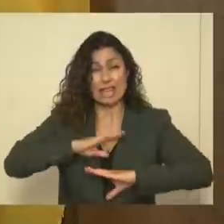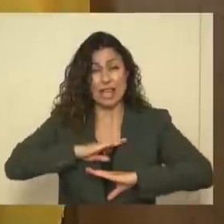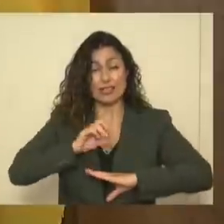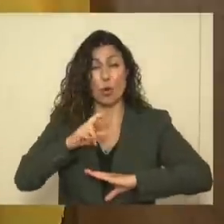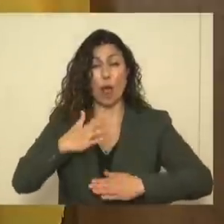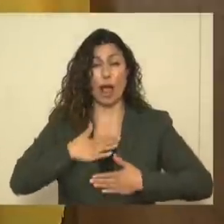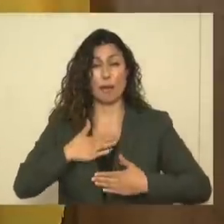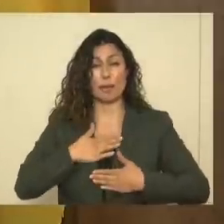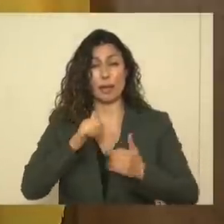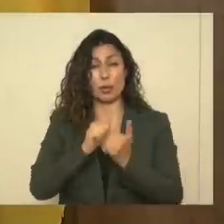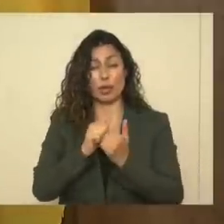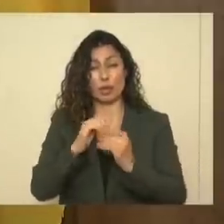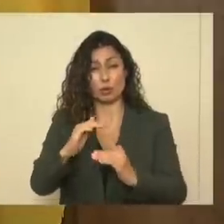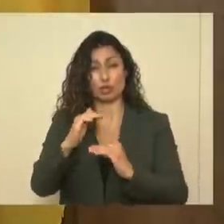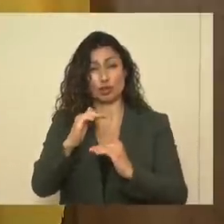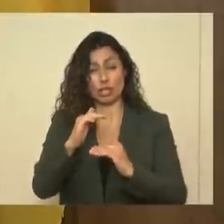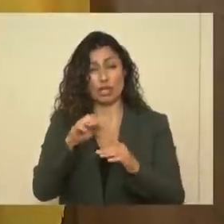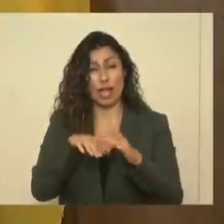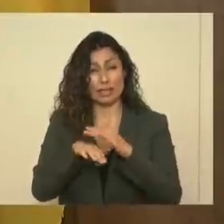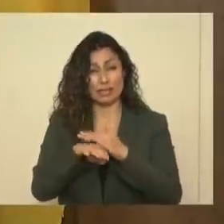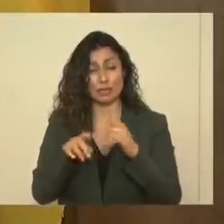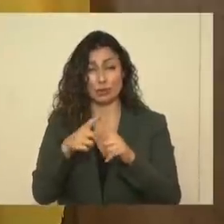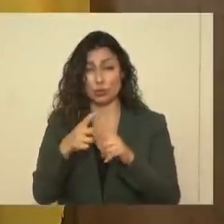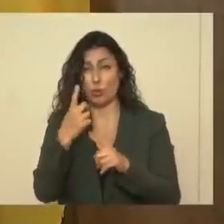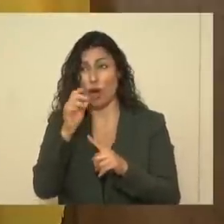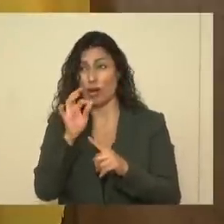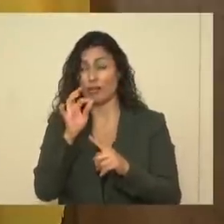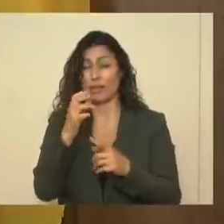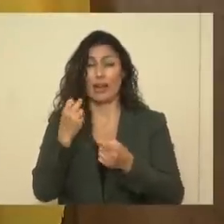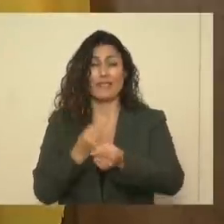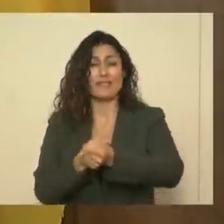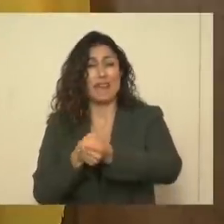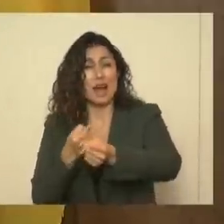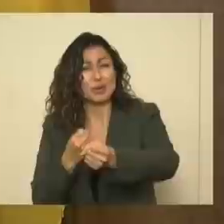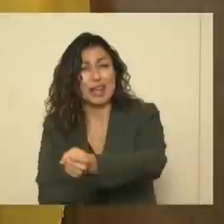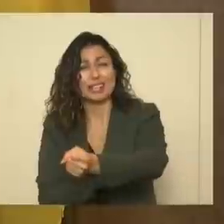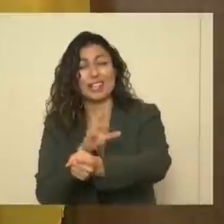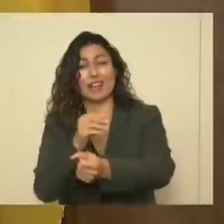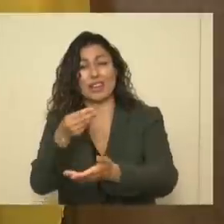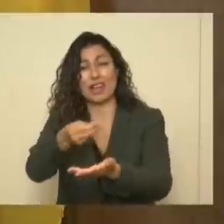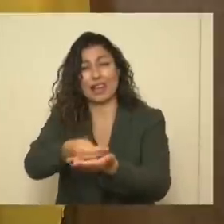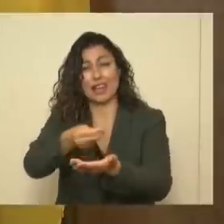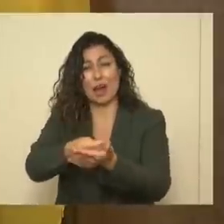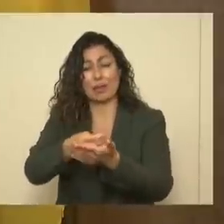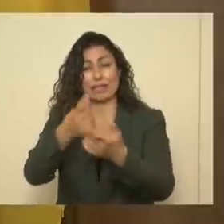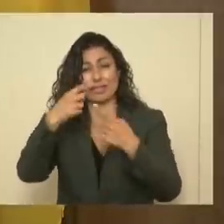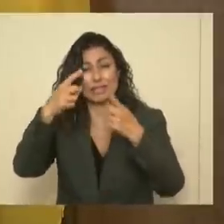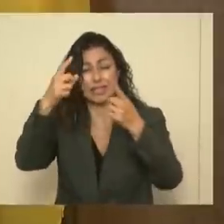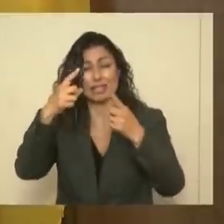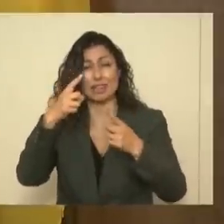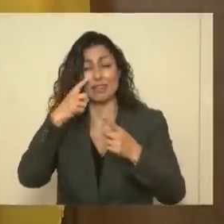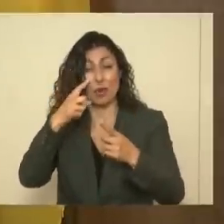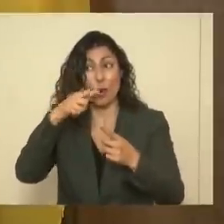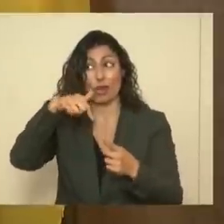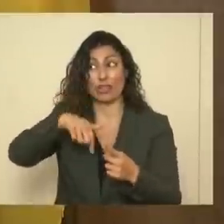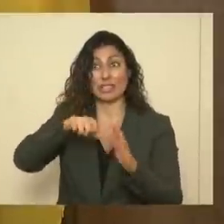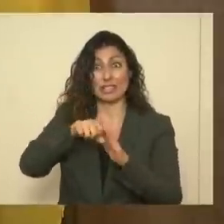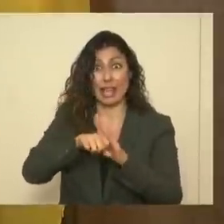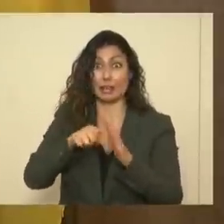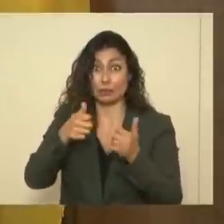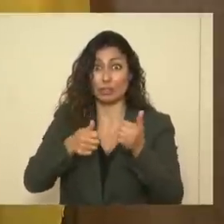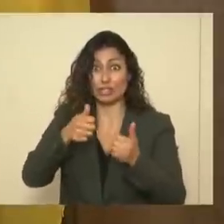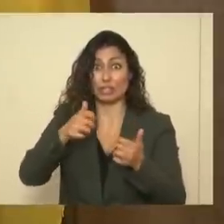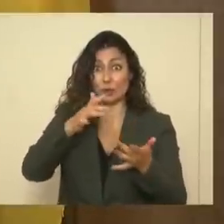happy with restricting access to one of the foundations of economic success for a tourism state